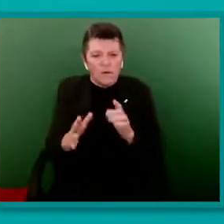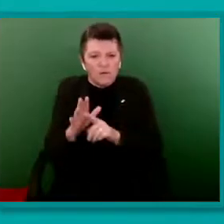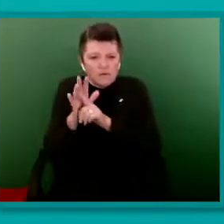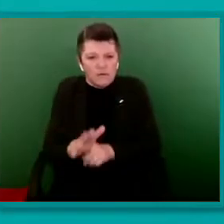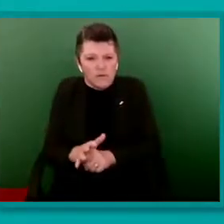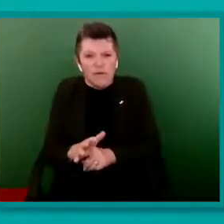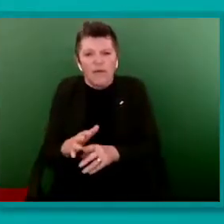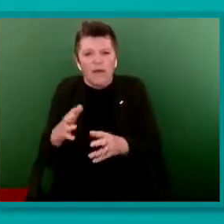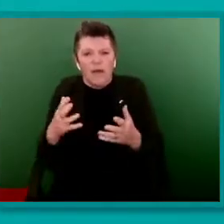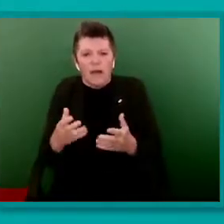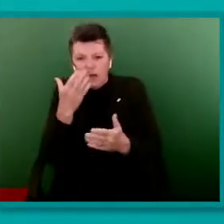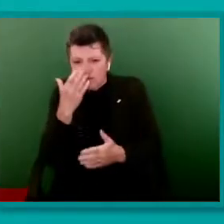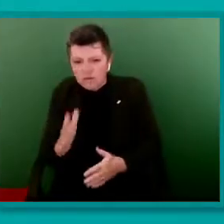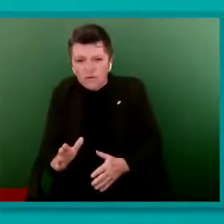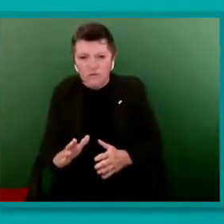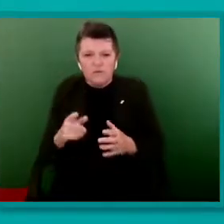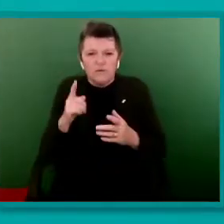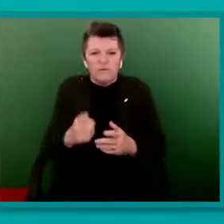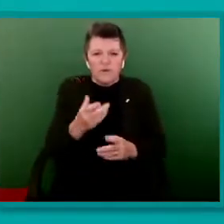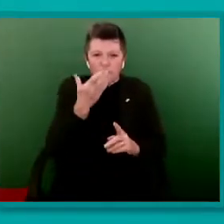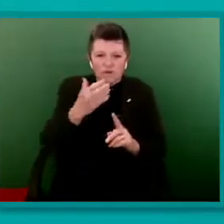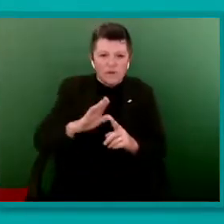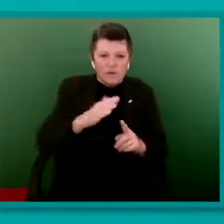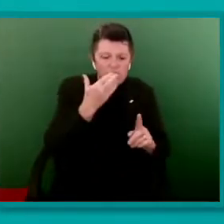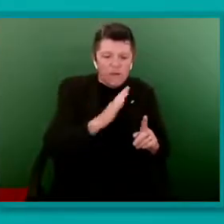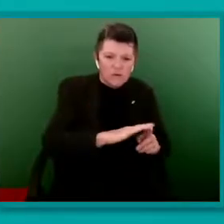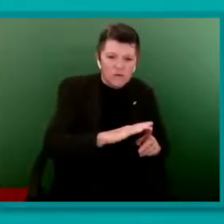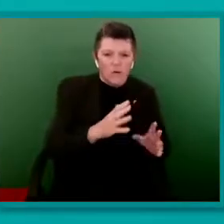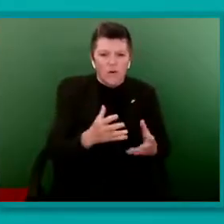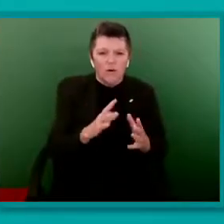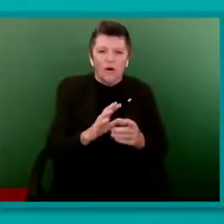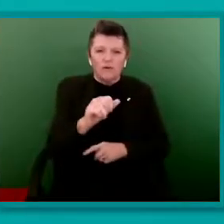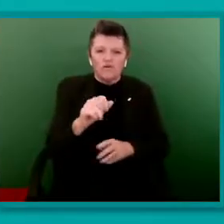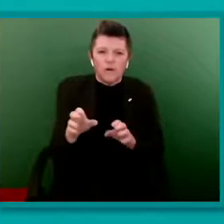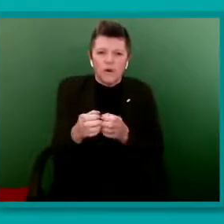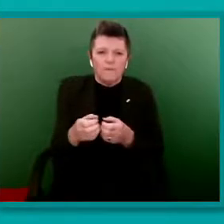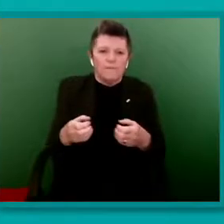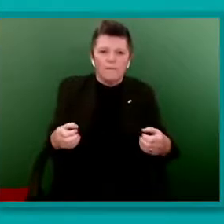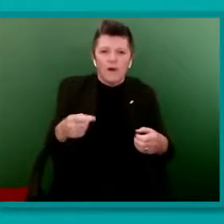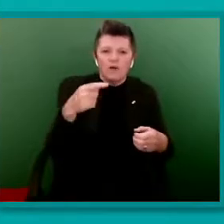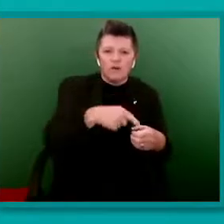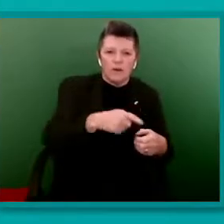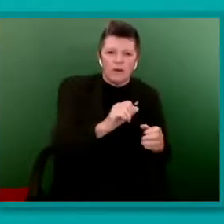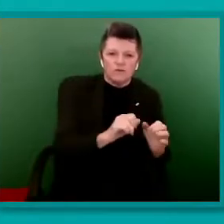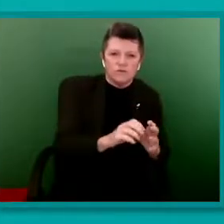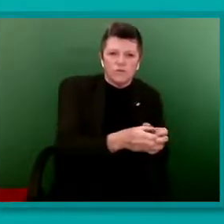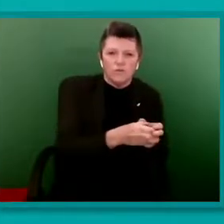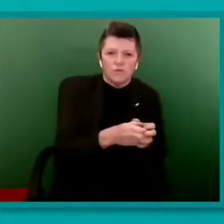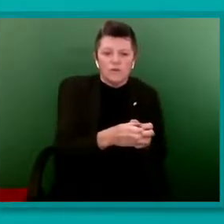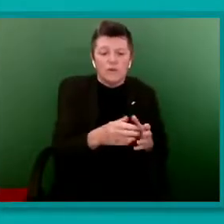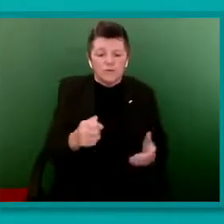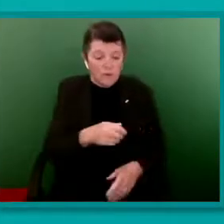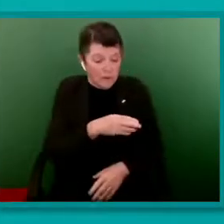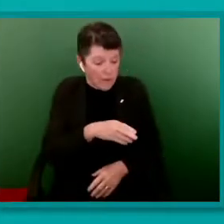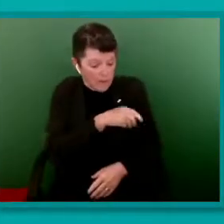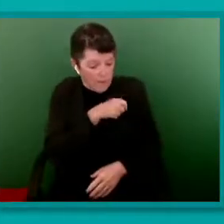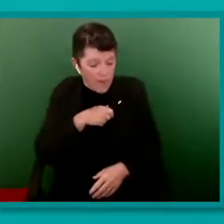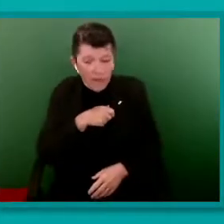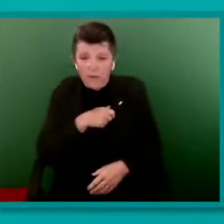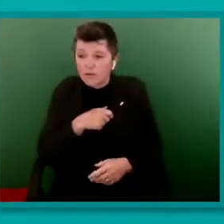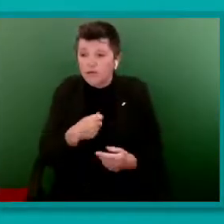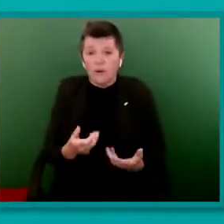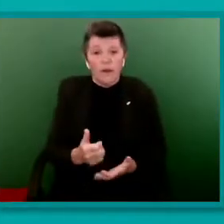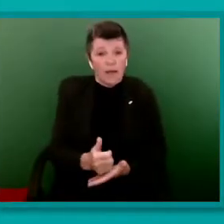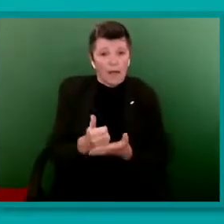marginalized groups. Something as simple as words on a badge has helped me to feel better in my work environment